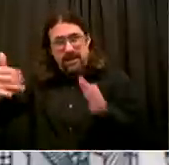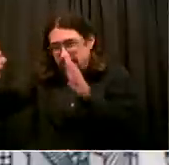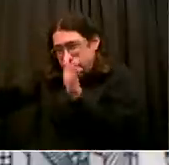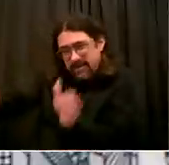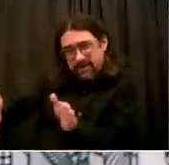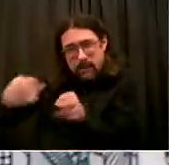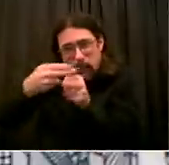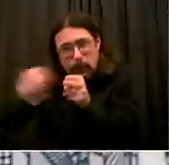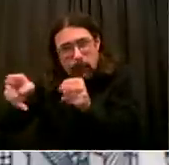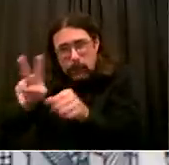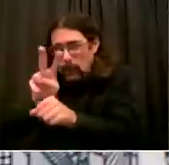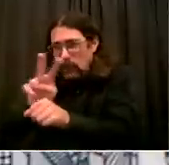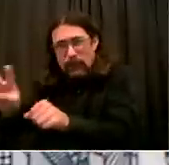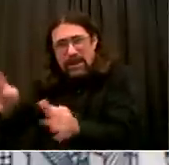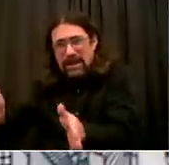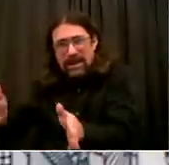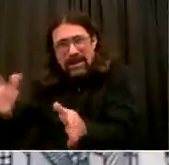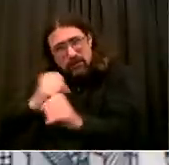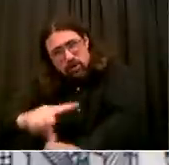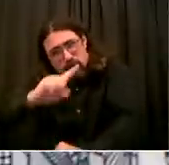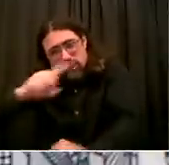The next is Ruvain from Hamidia.